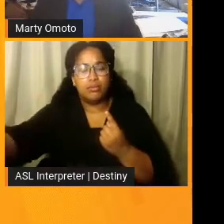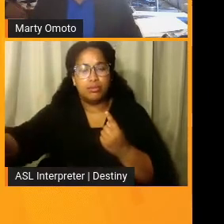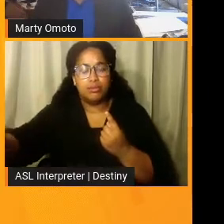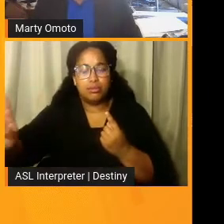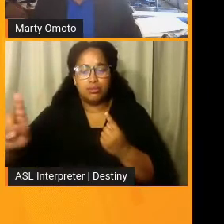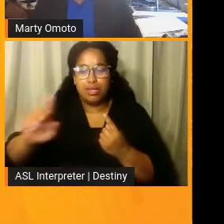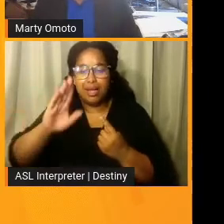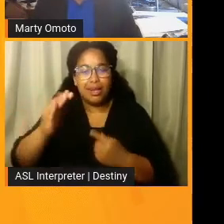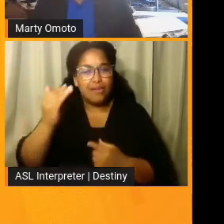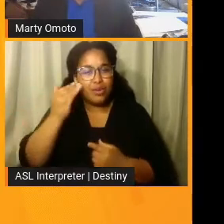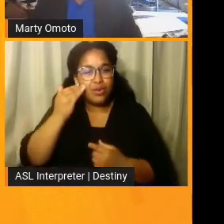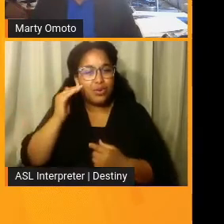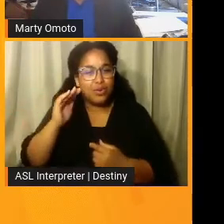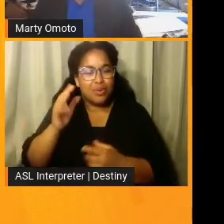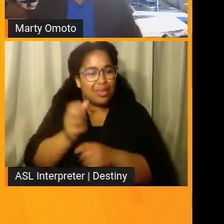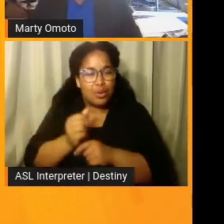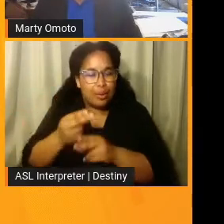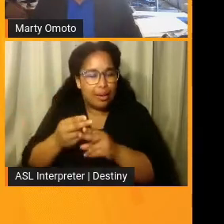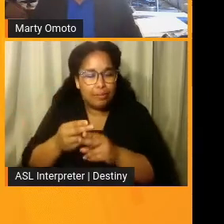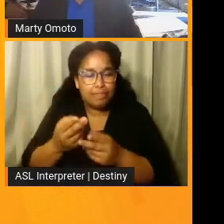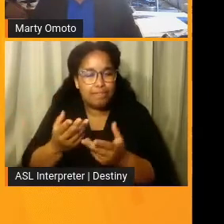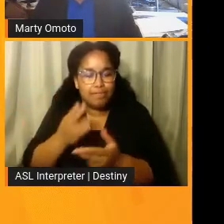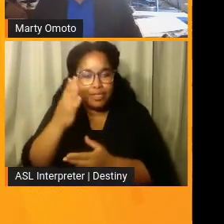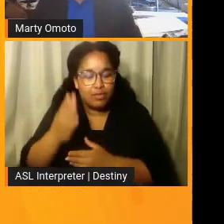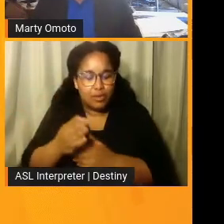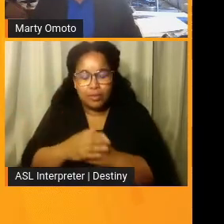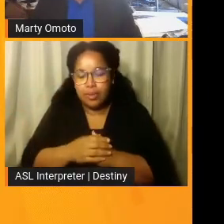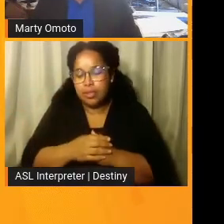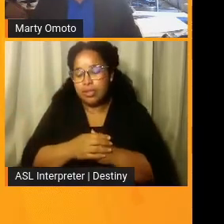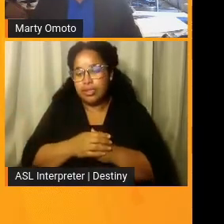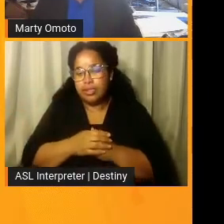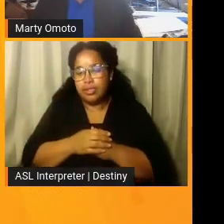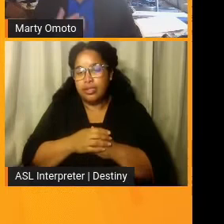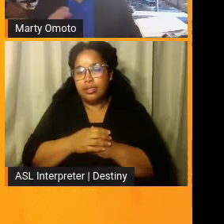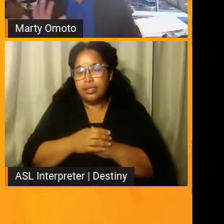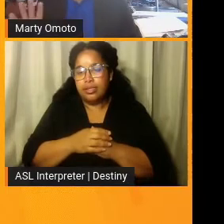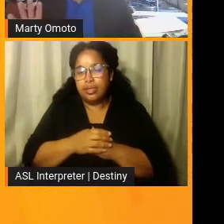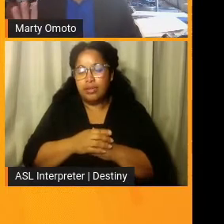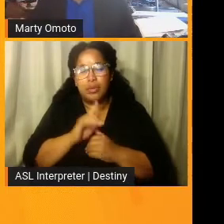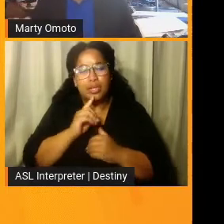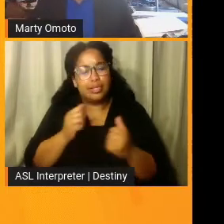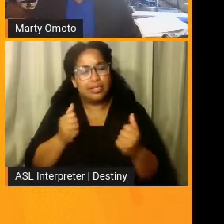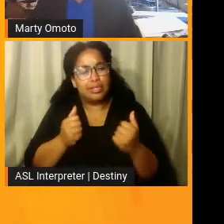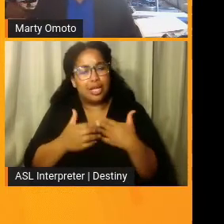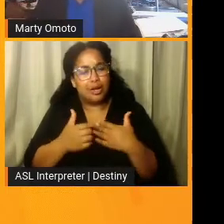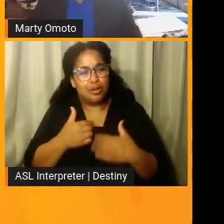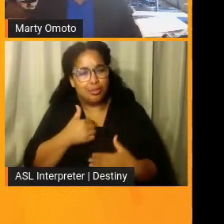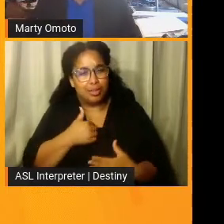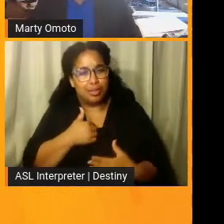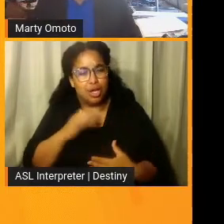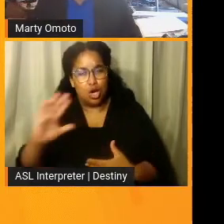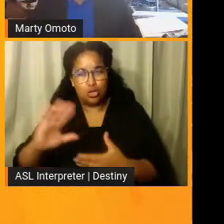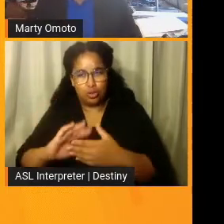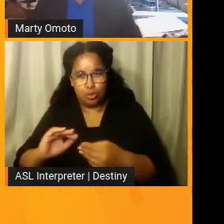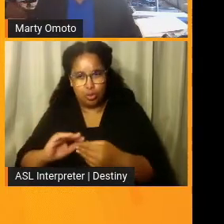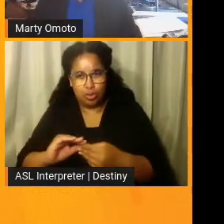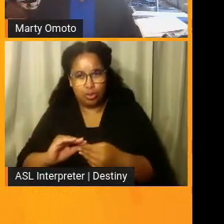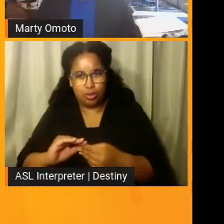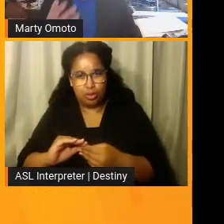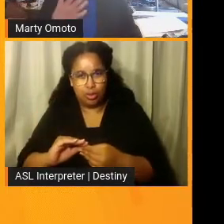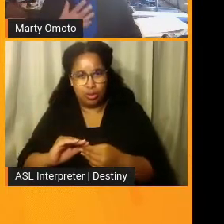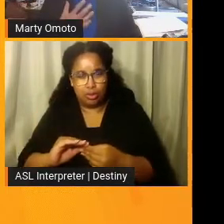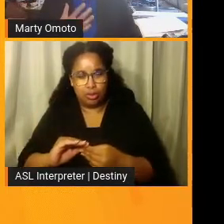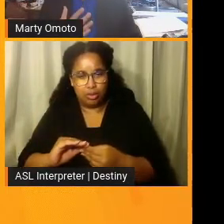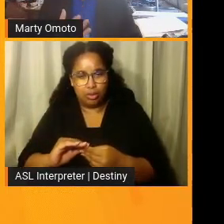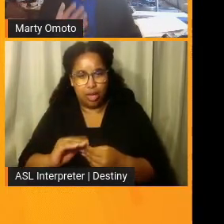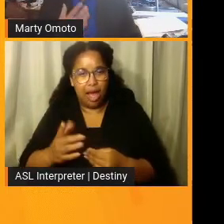know her, get her name. And, uh, but, what scared me in hearing her say that was I almost thought